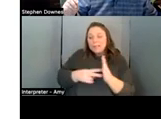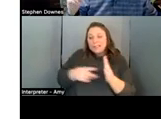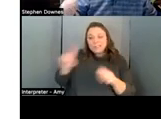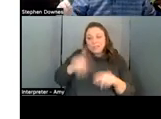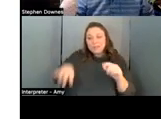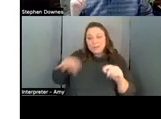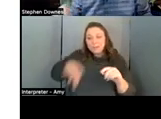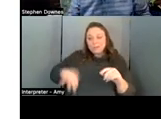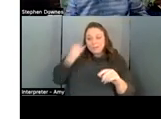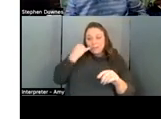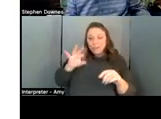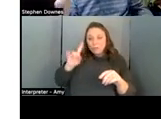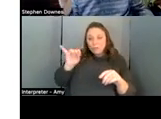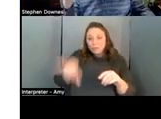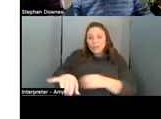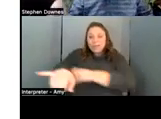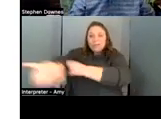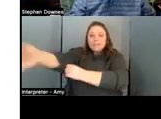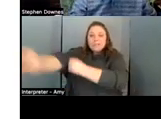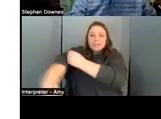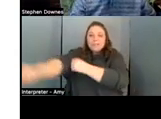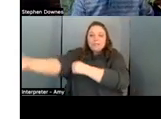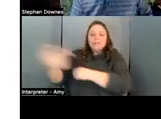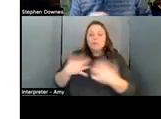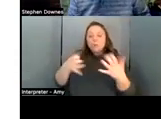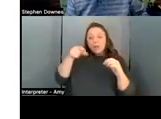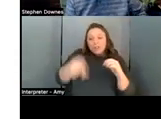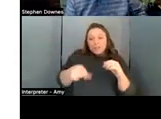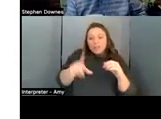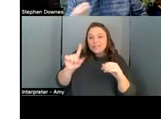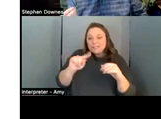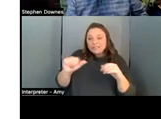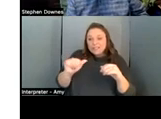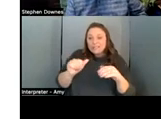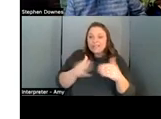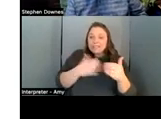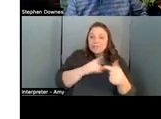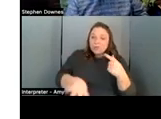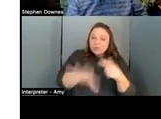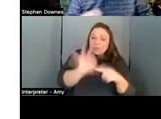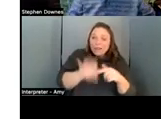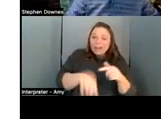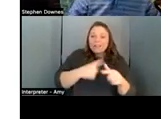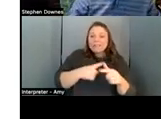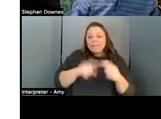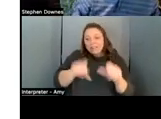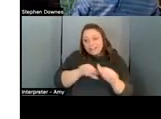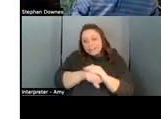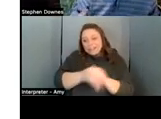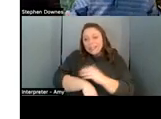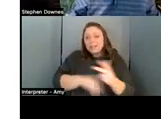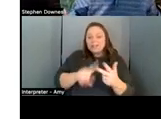we want this data we be findable accessible interoperable and reusable